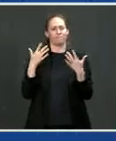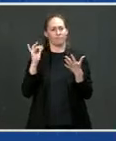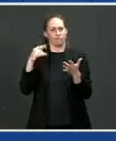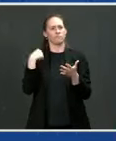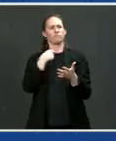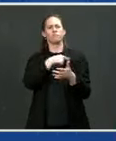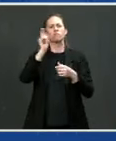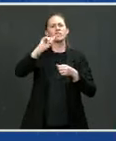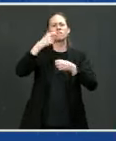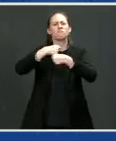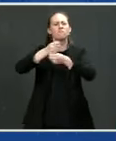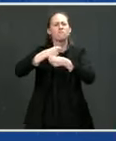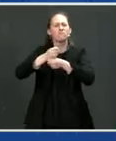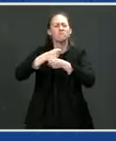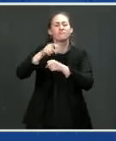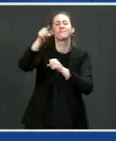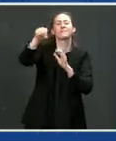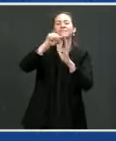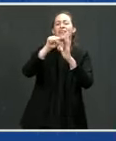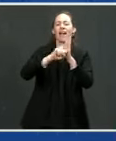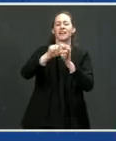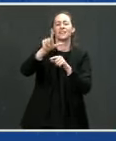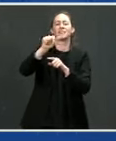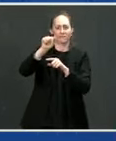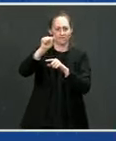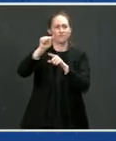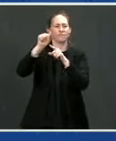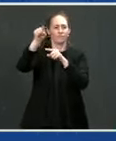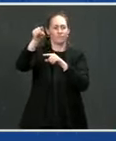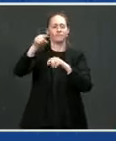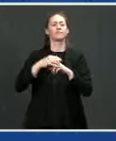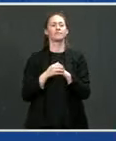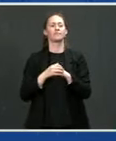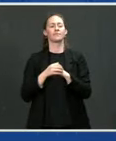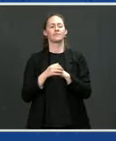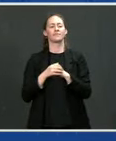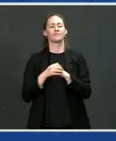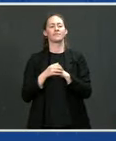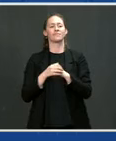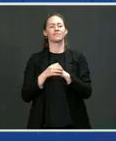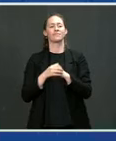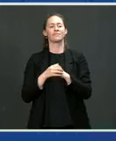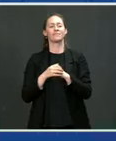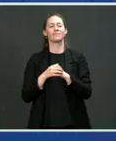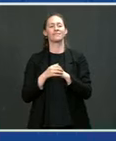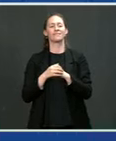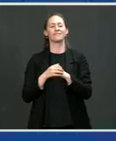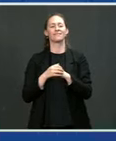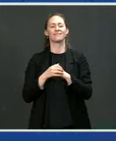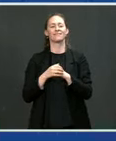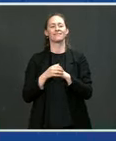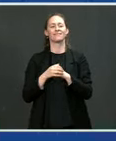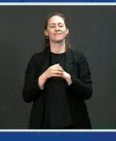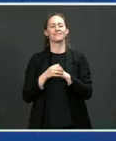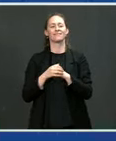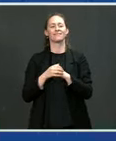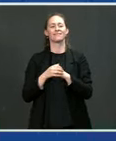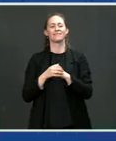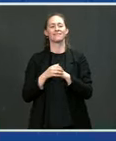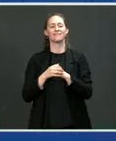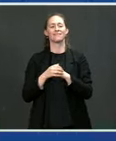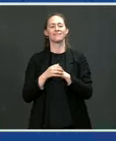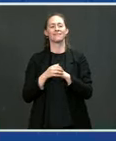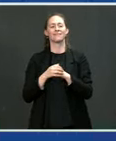with 85 United Steel workers. We take these battery packs and we put them into transit buses.